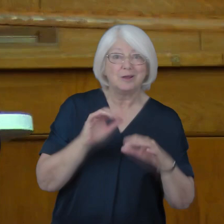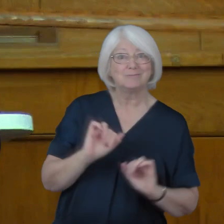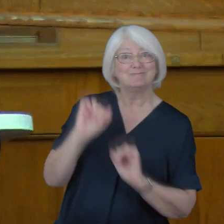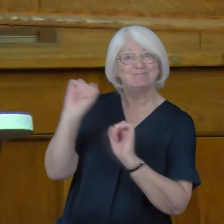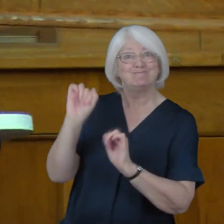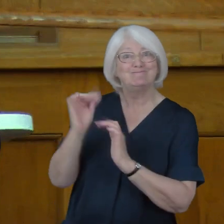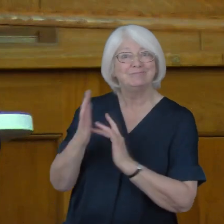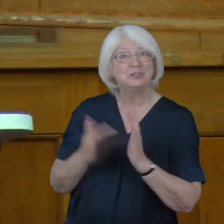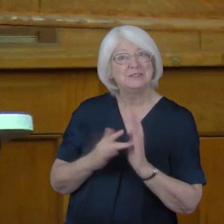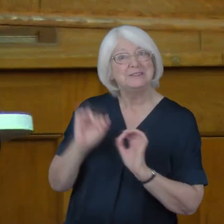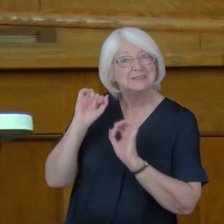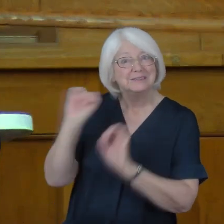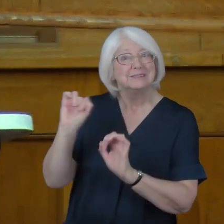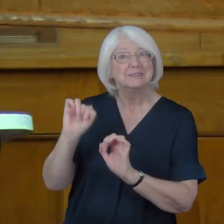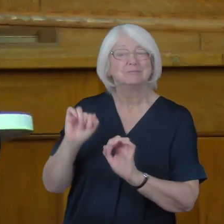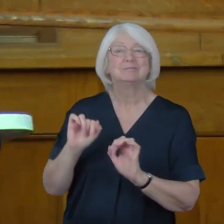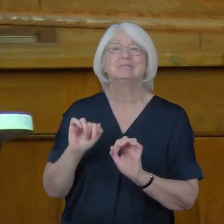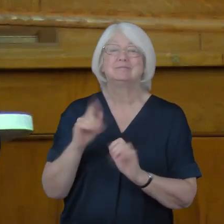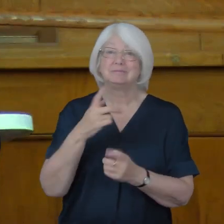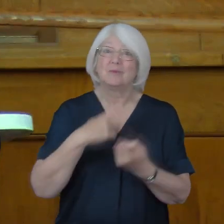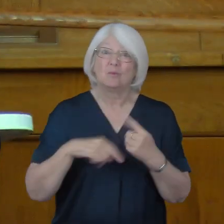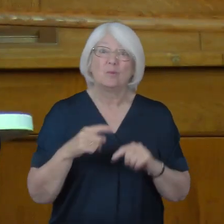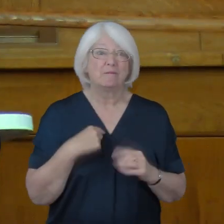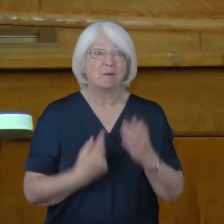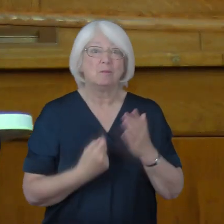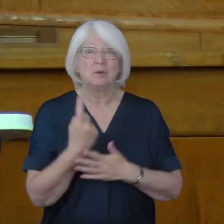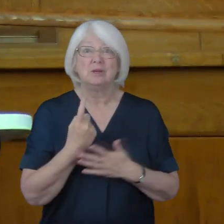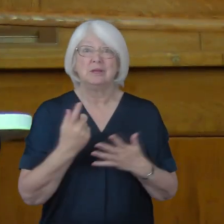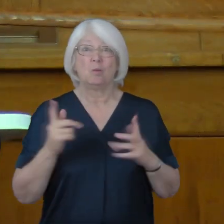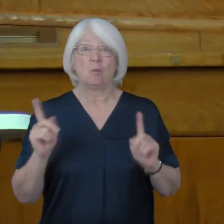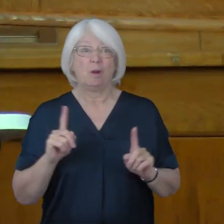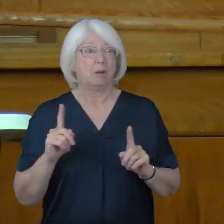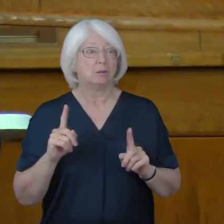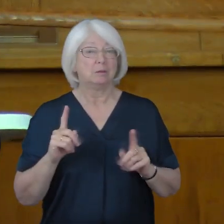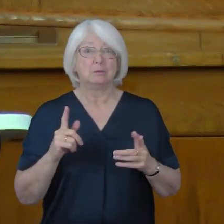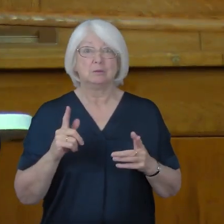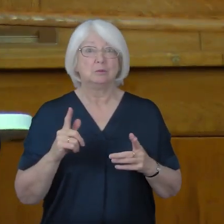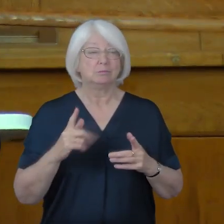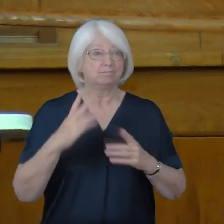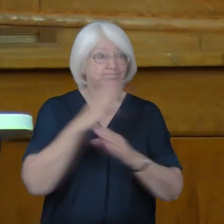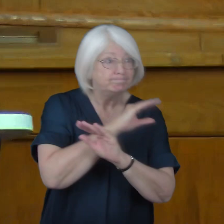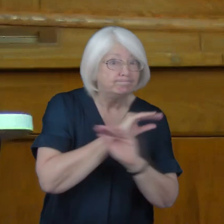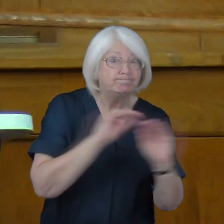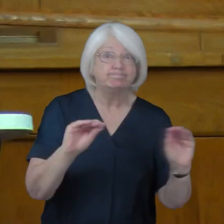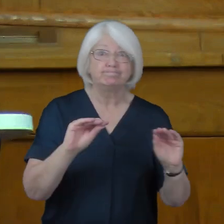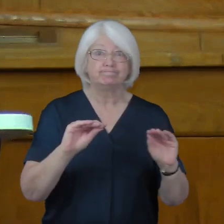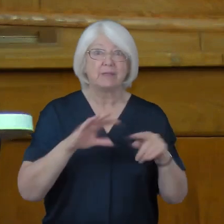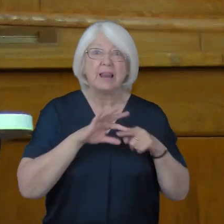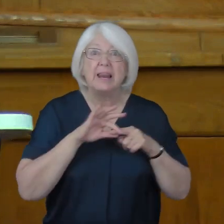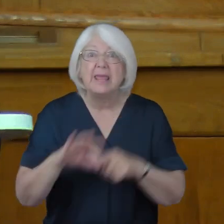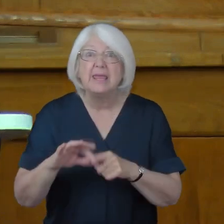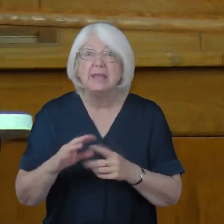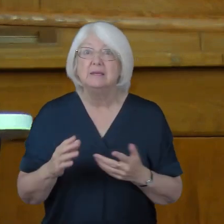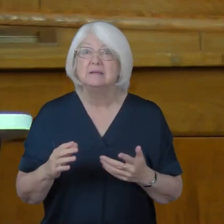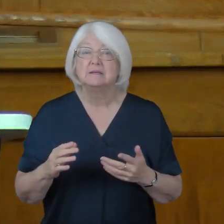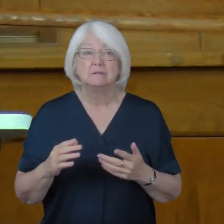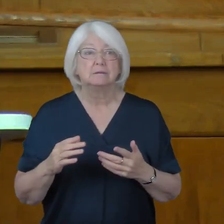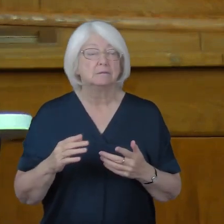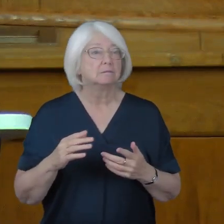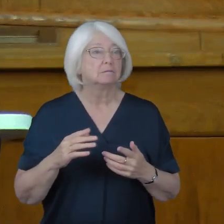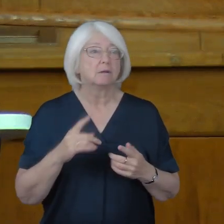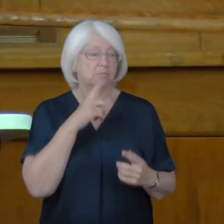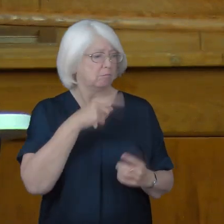have an opportunity to take the lead in this, speaking out for the poor,